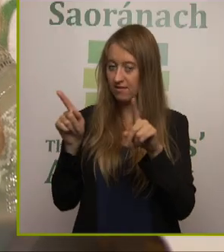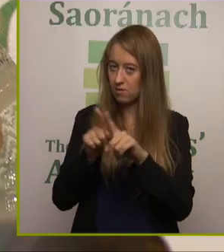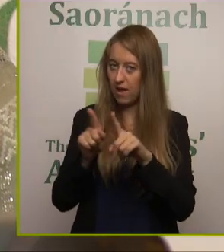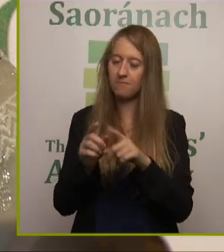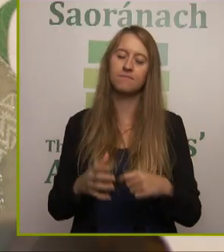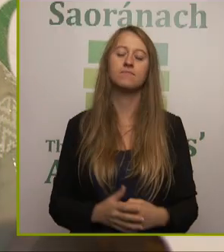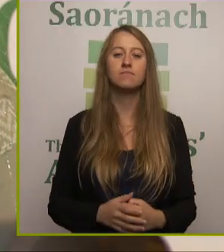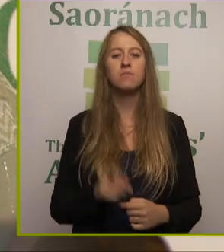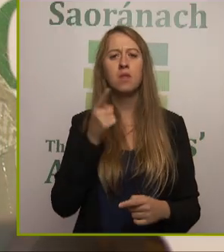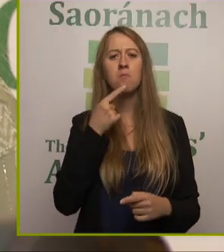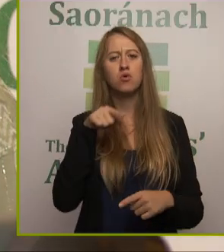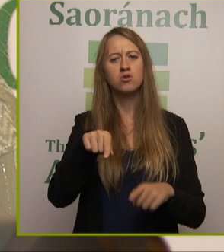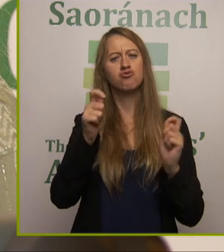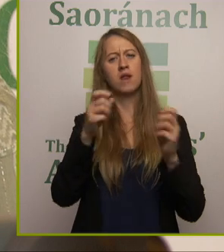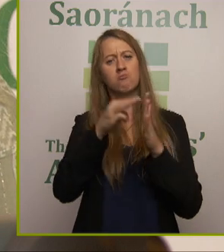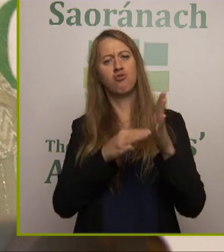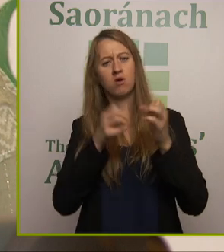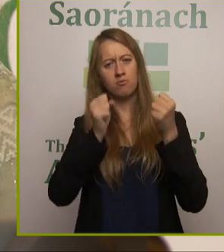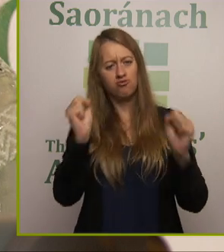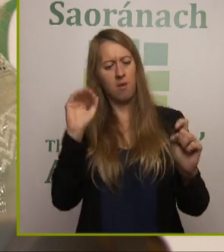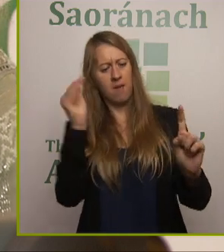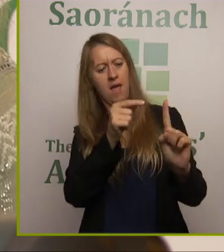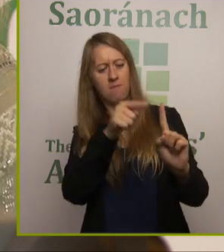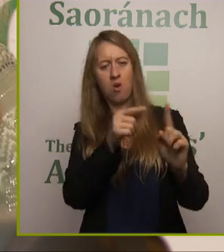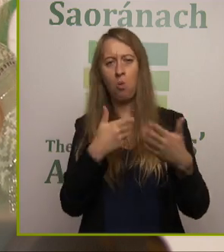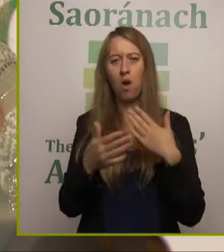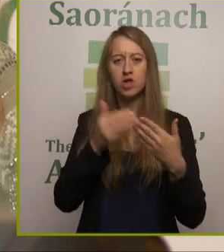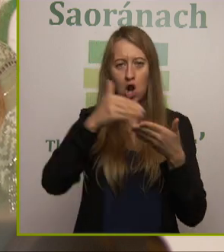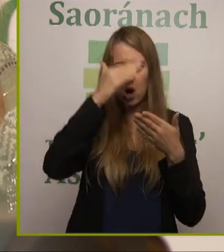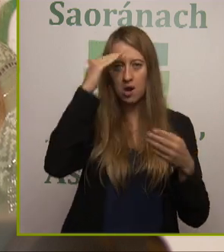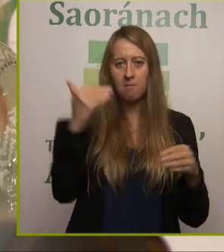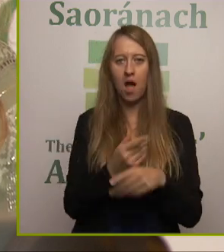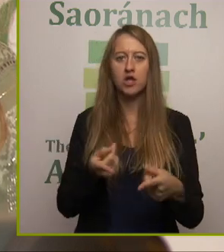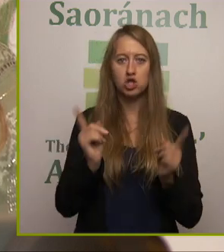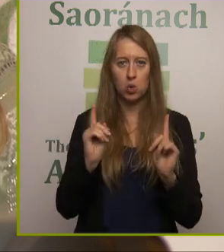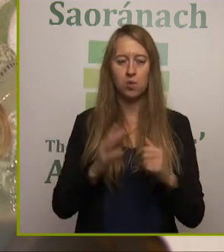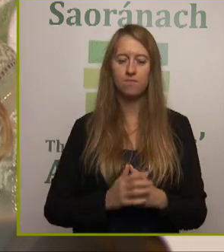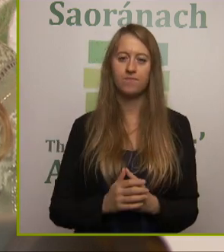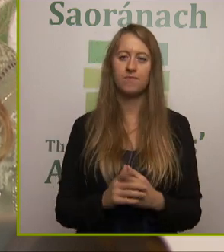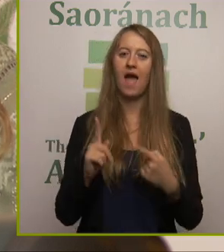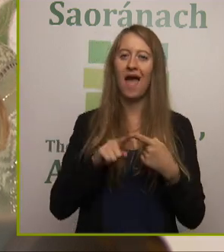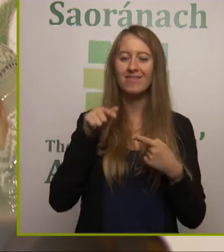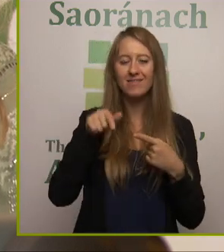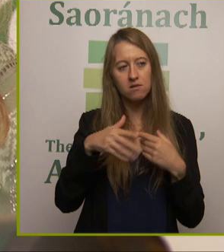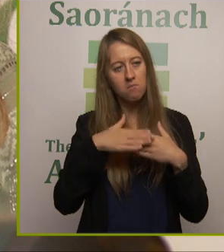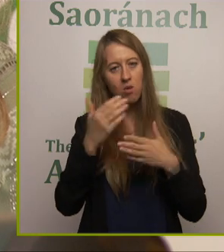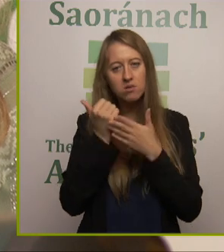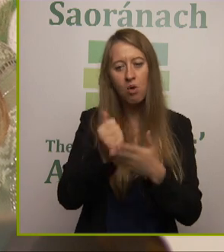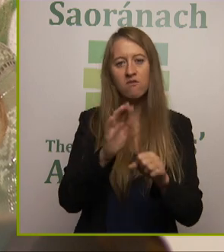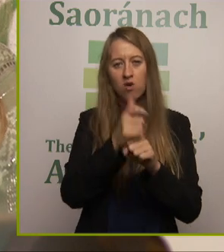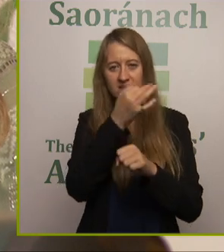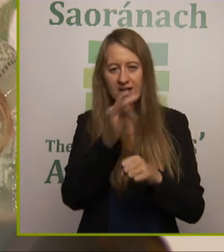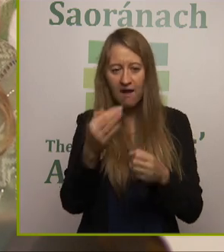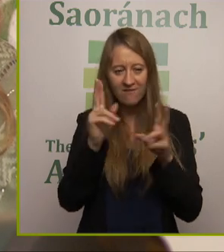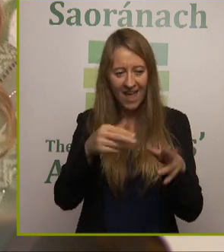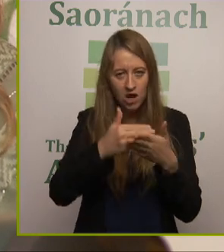And this was very important for us as a board and for our staff to learn more about what was going on in the